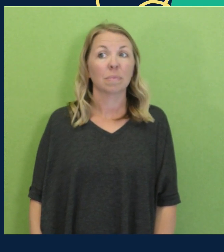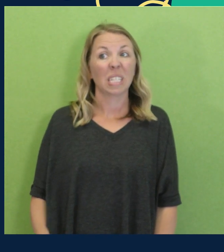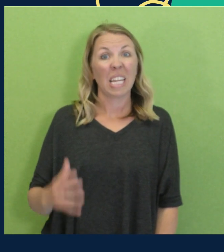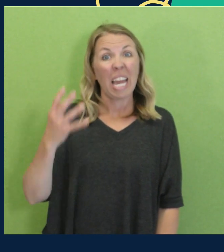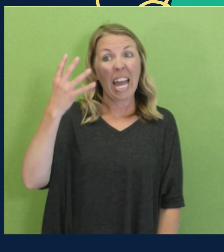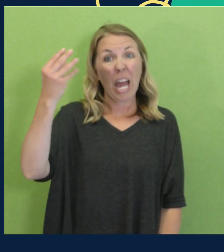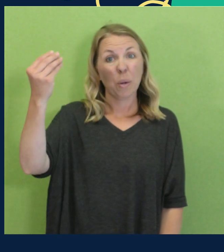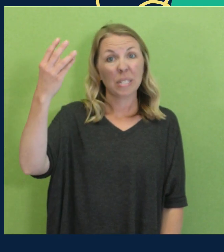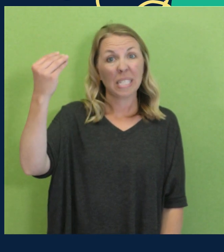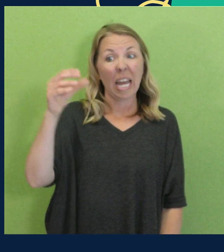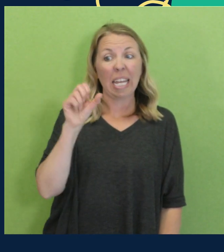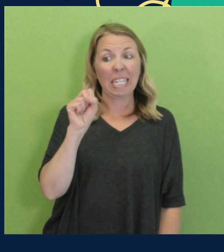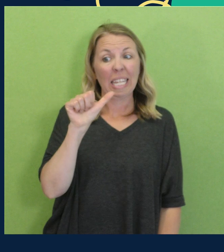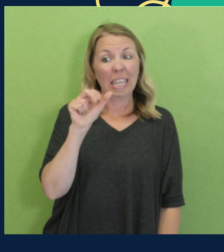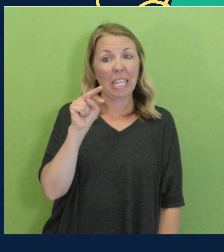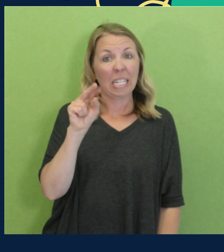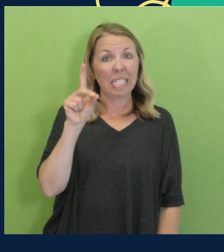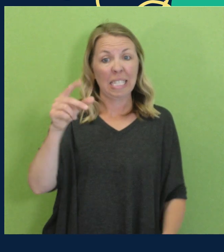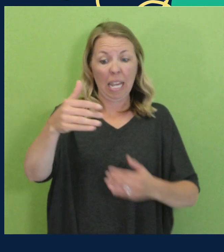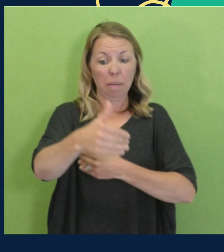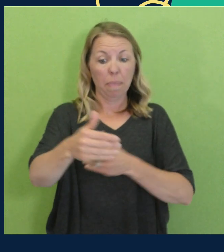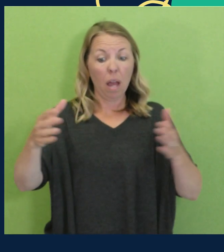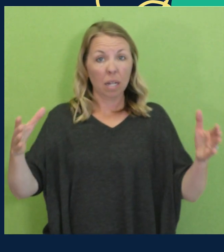Out in the sandbox,